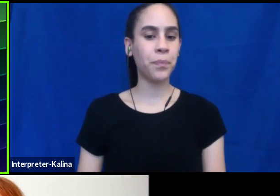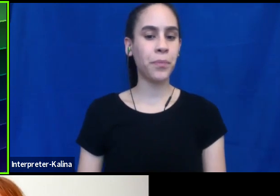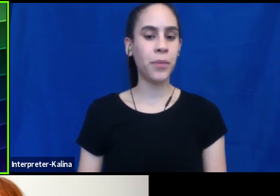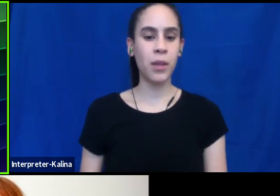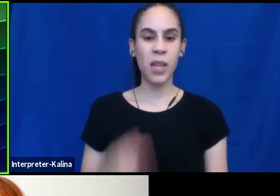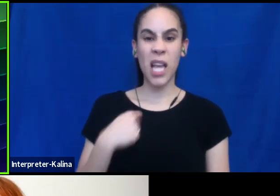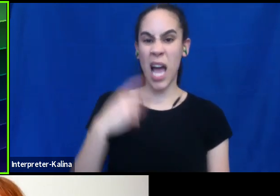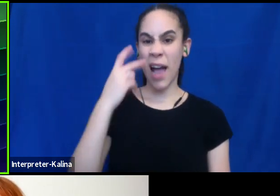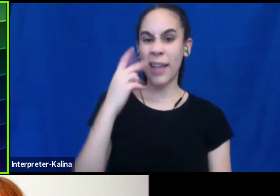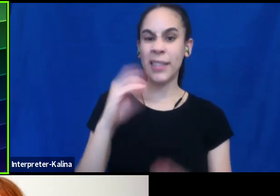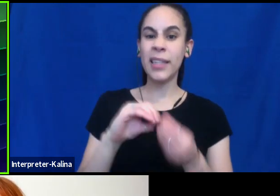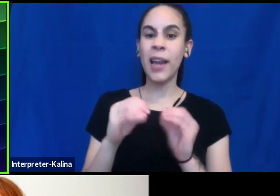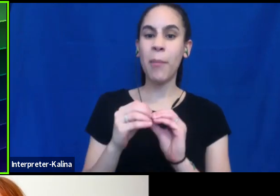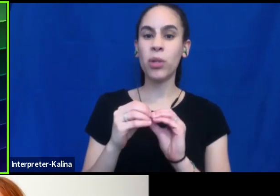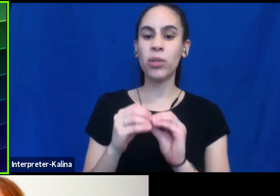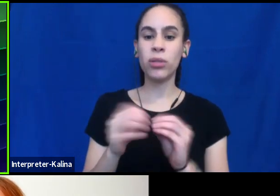numbers.